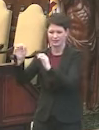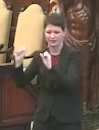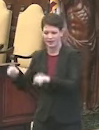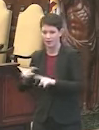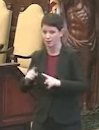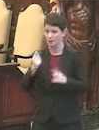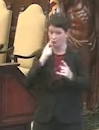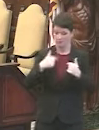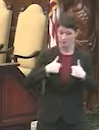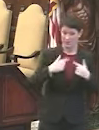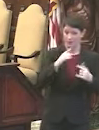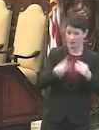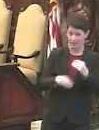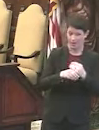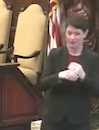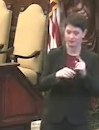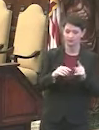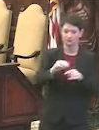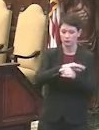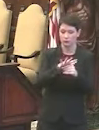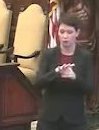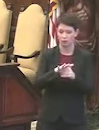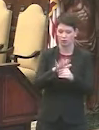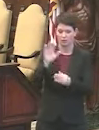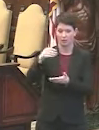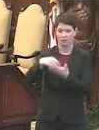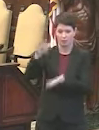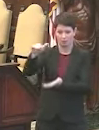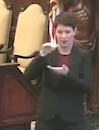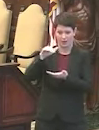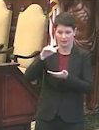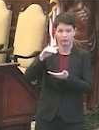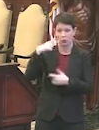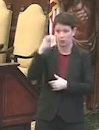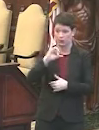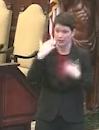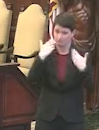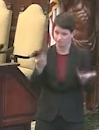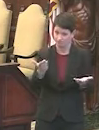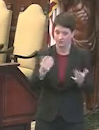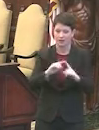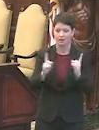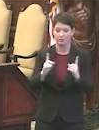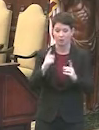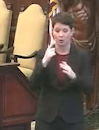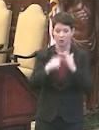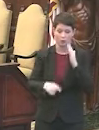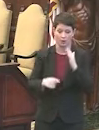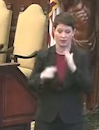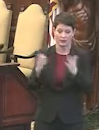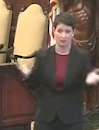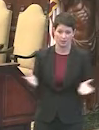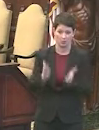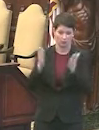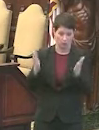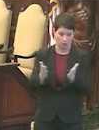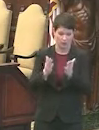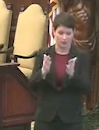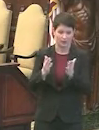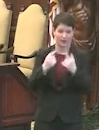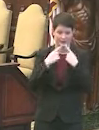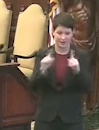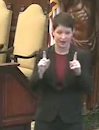right now we're still waiting to see what the COVID relief package is going to be like. Uh, certainly what has been promoted by or